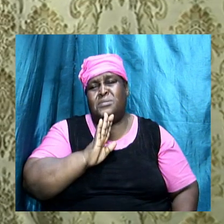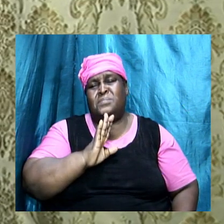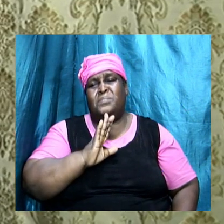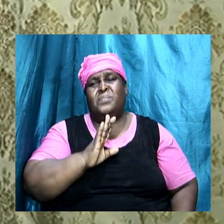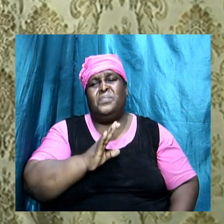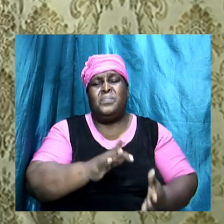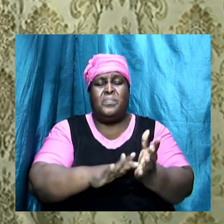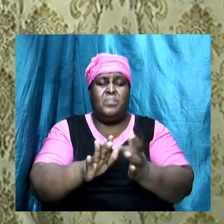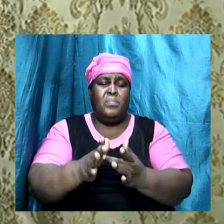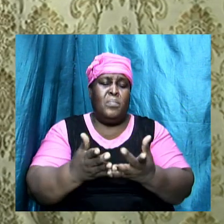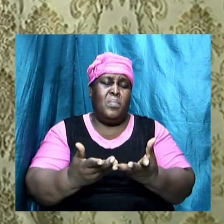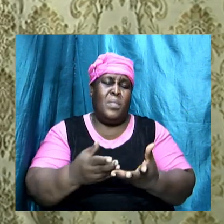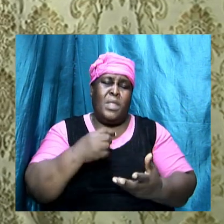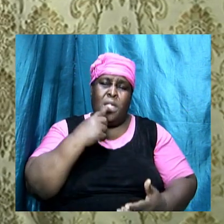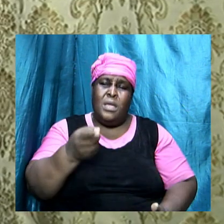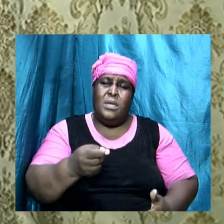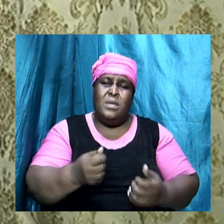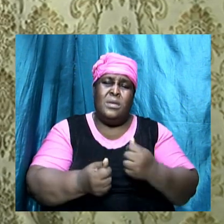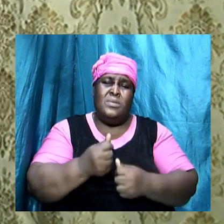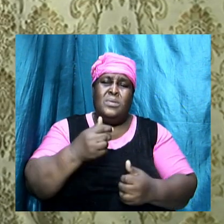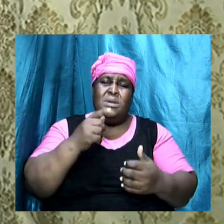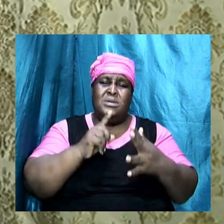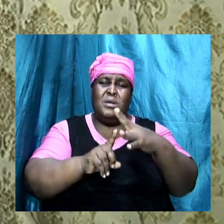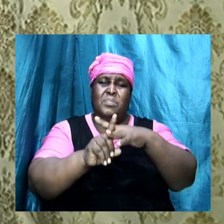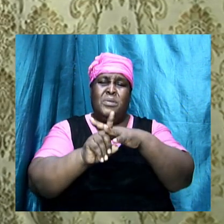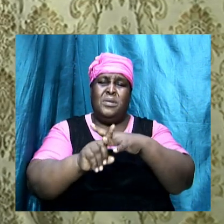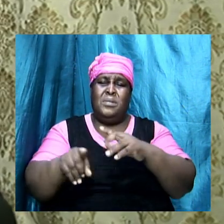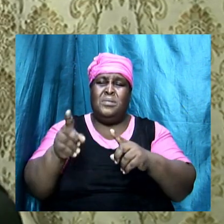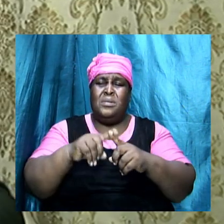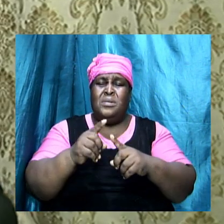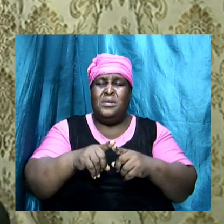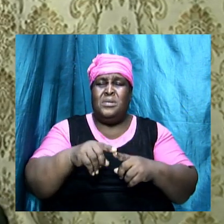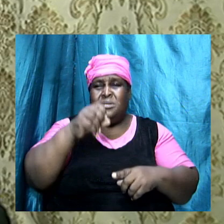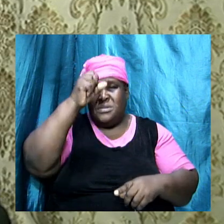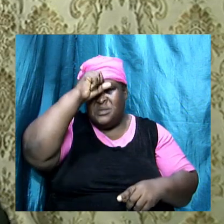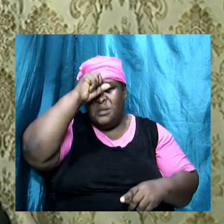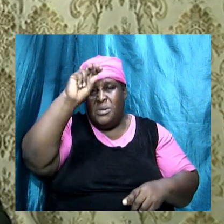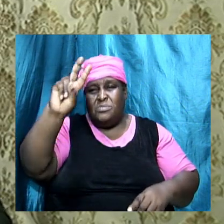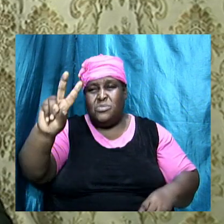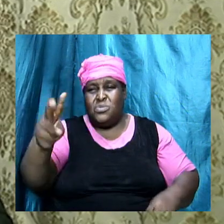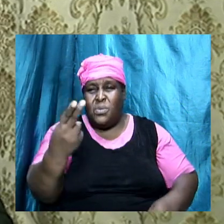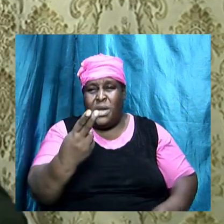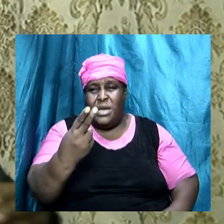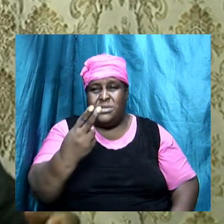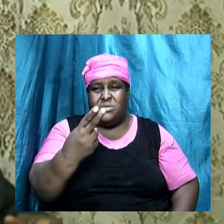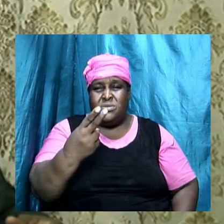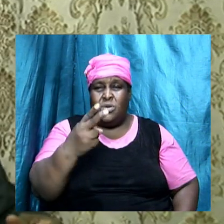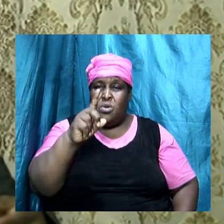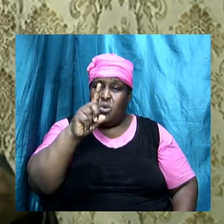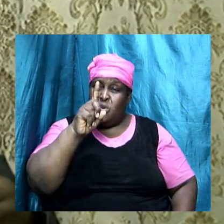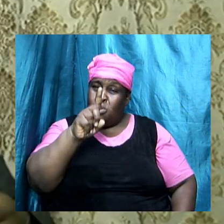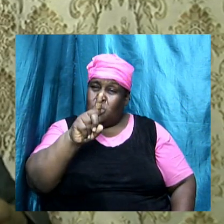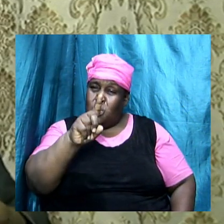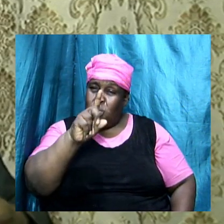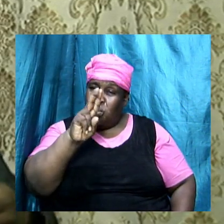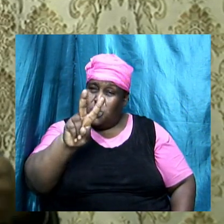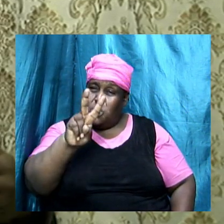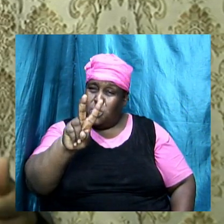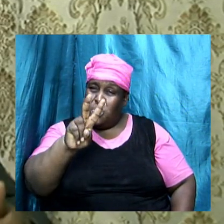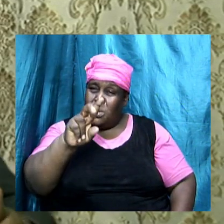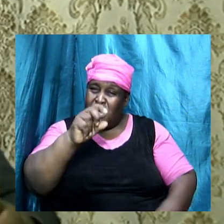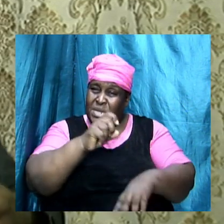and the Bible said, which appeared unto him twice, it's twice, God come to him, and said, Solomon, look here,